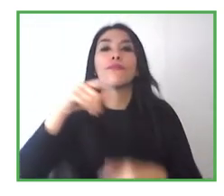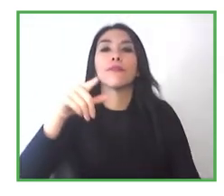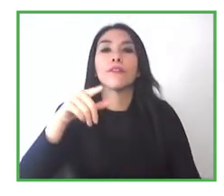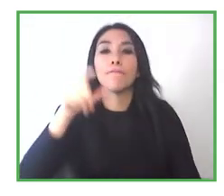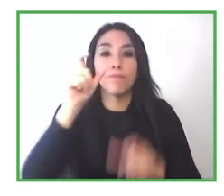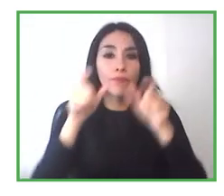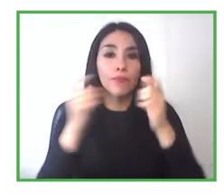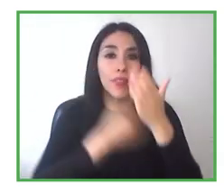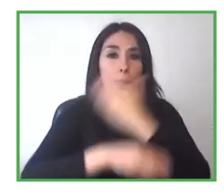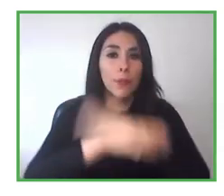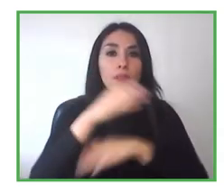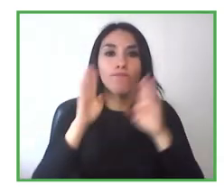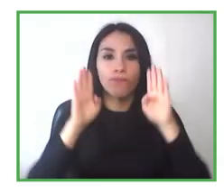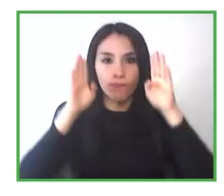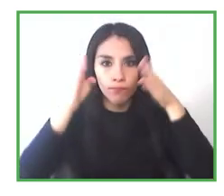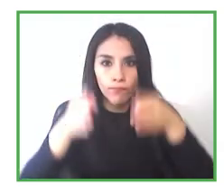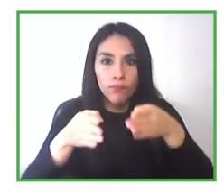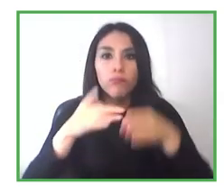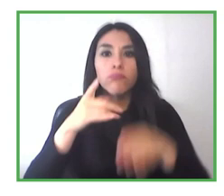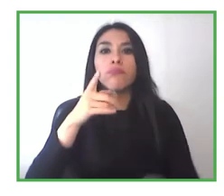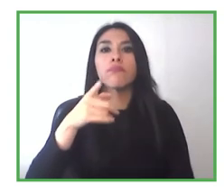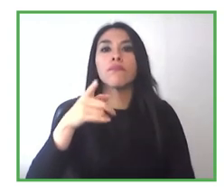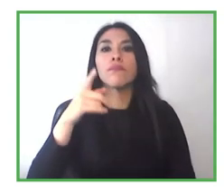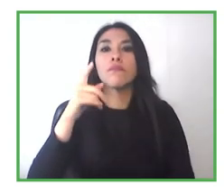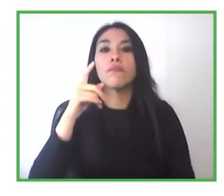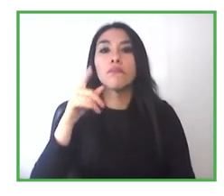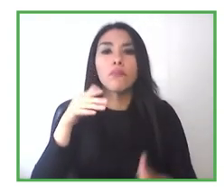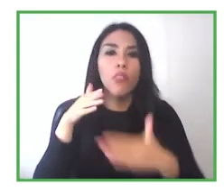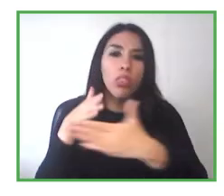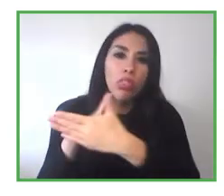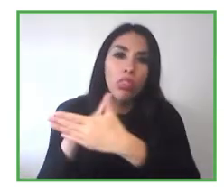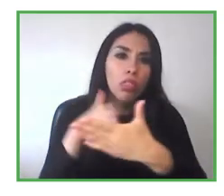and also eliminating a lot of myths and prejudice as well.